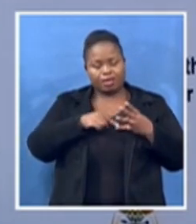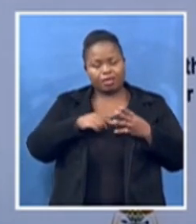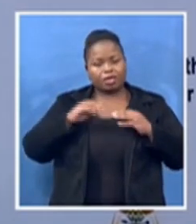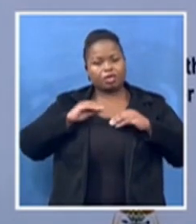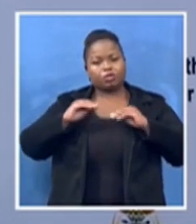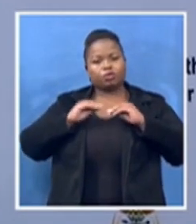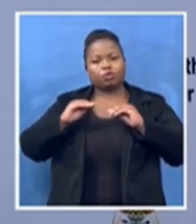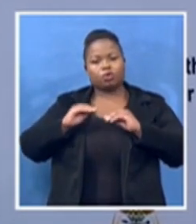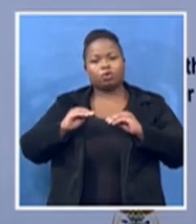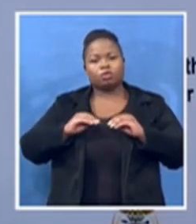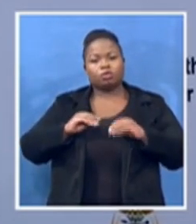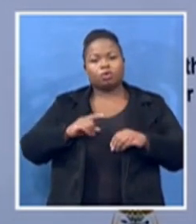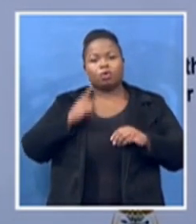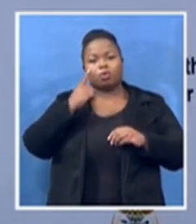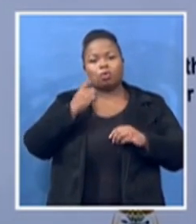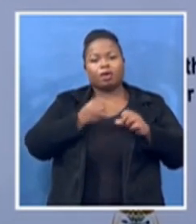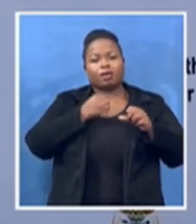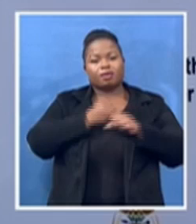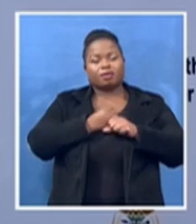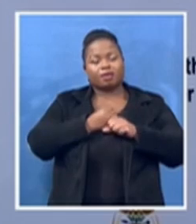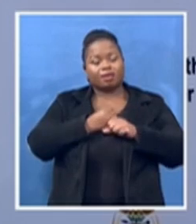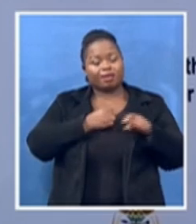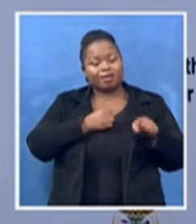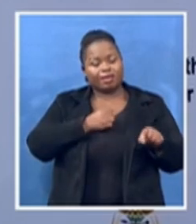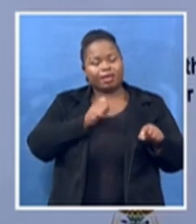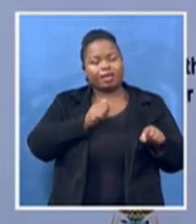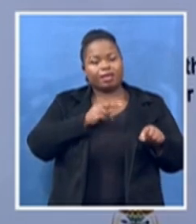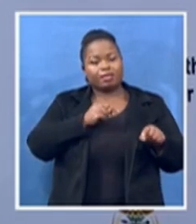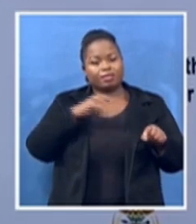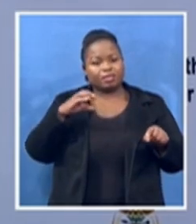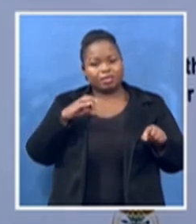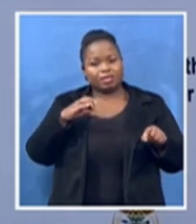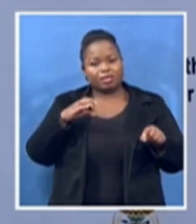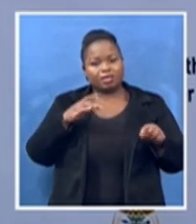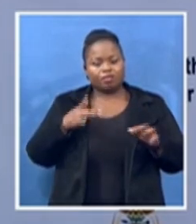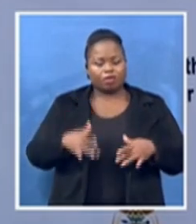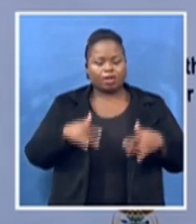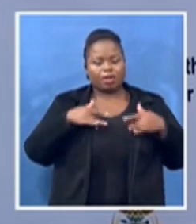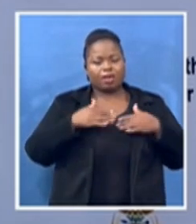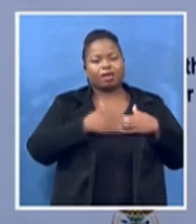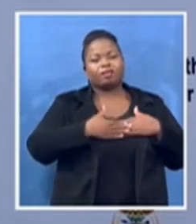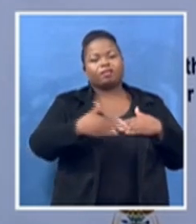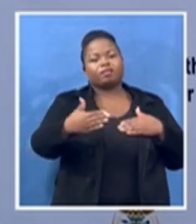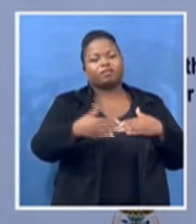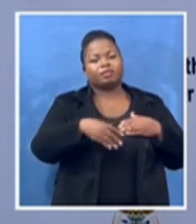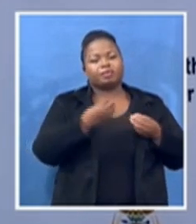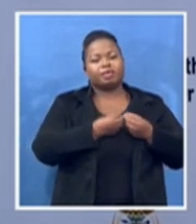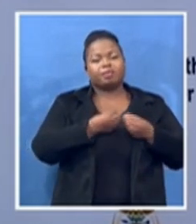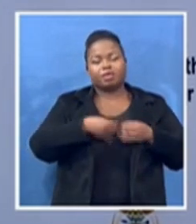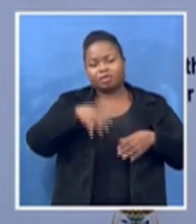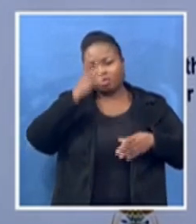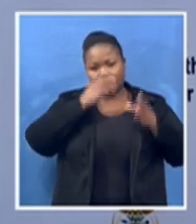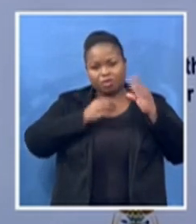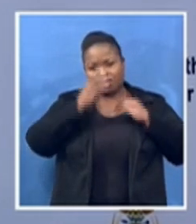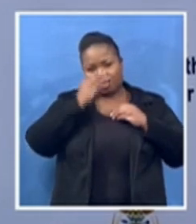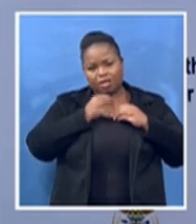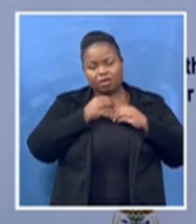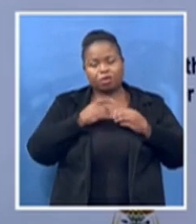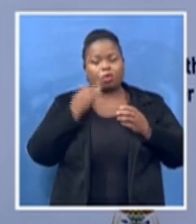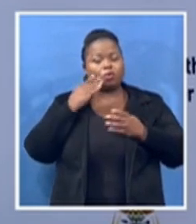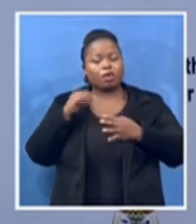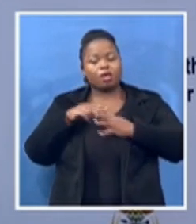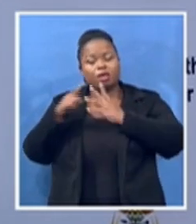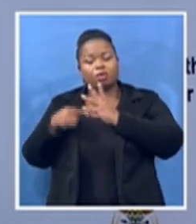a lifetime lesson. So when they were arrested and mind you they were